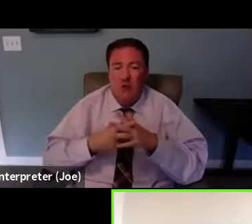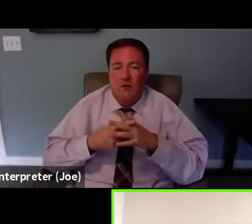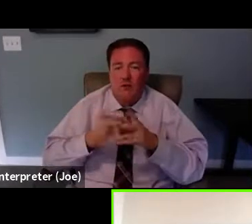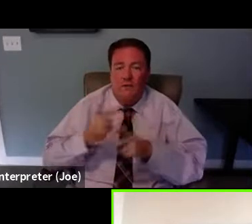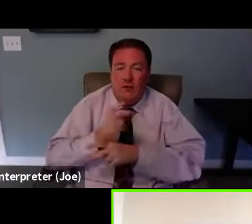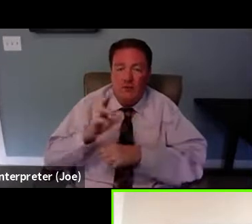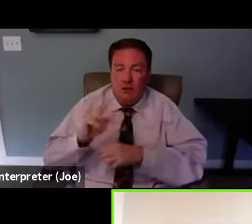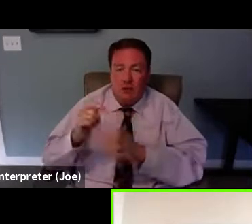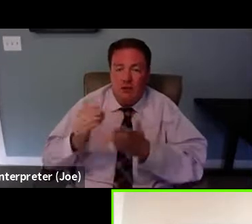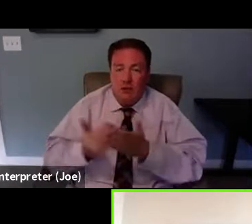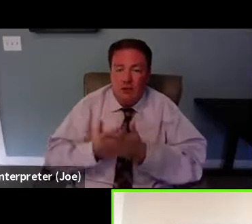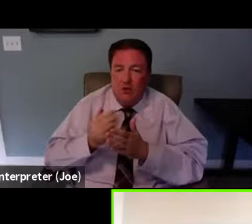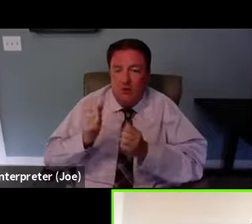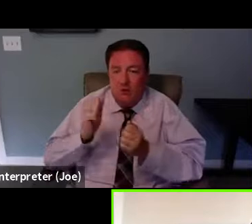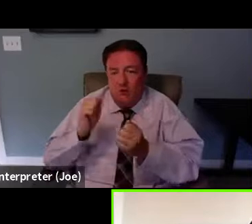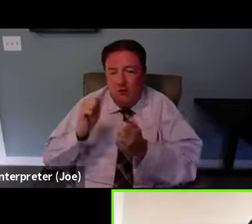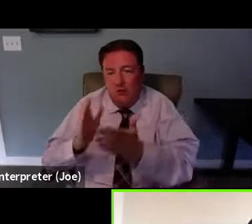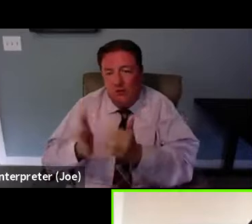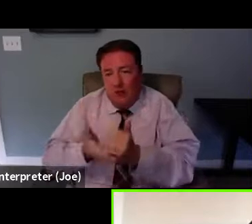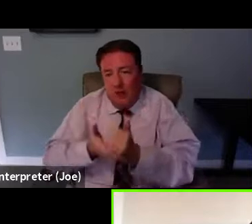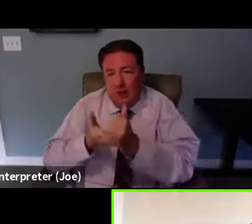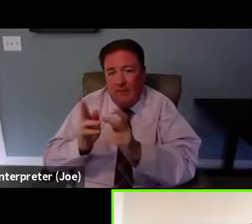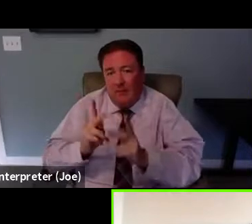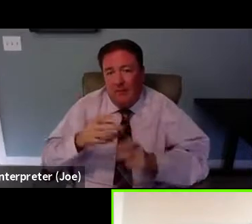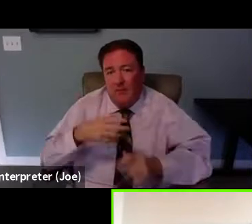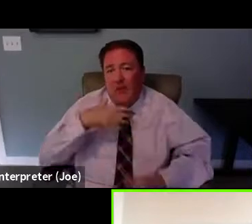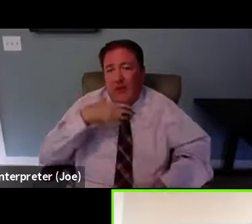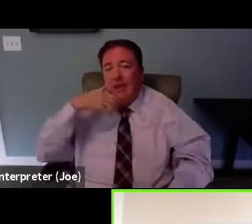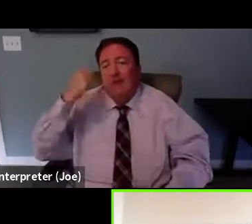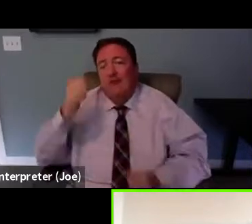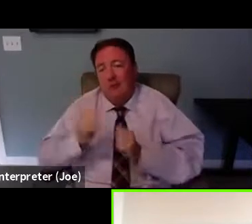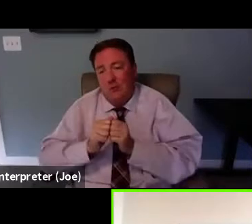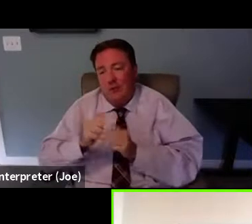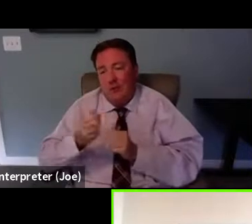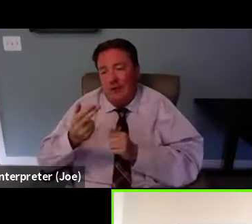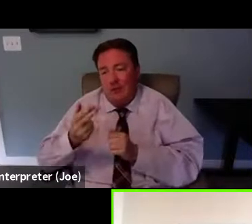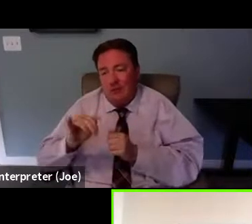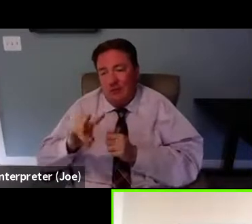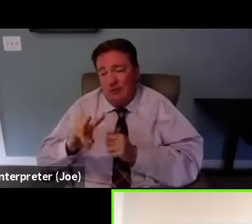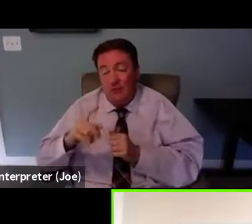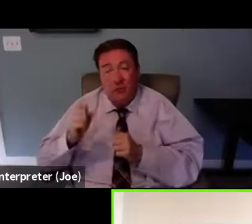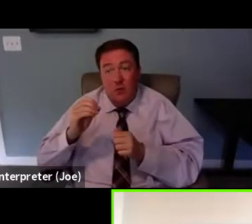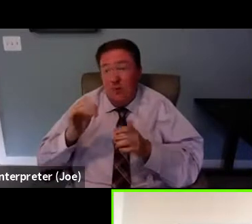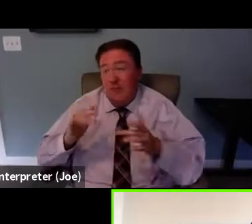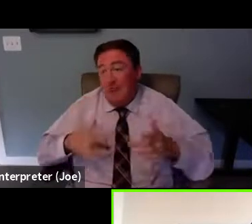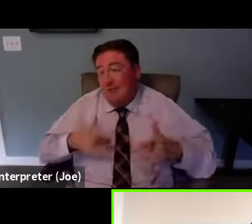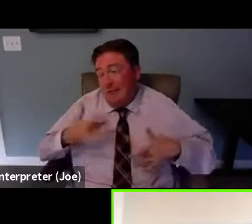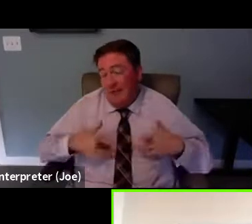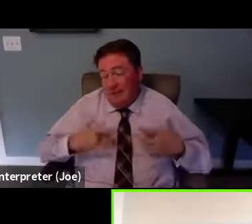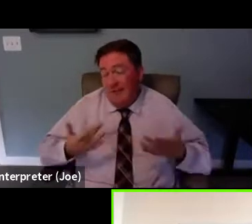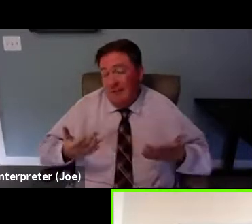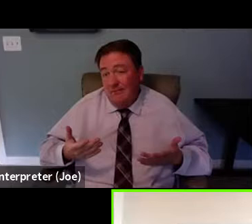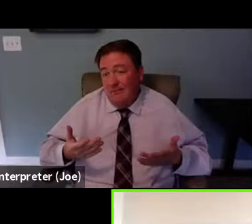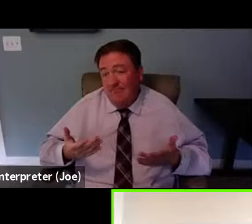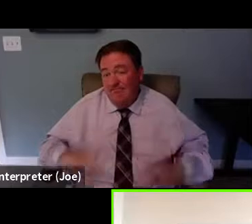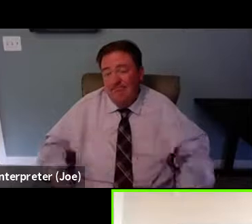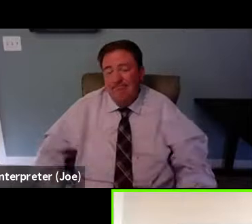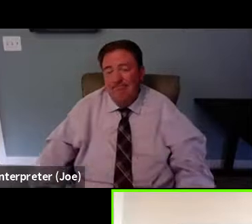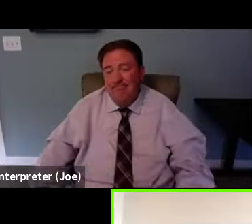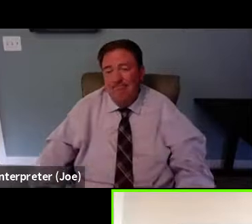figure out a new strategy to help folks aging with HIV. So I think it's an exciting development.